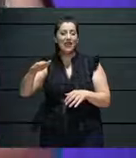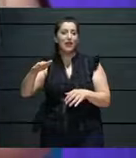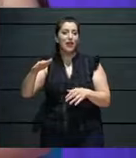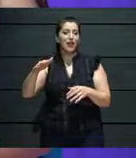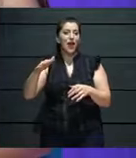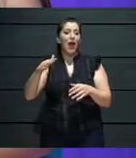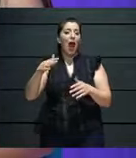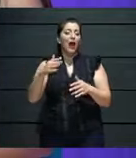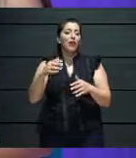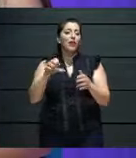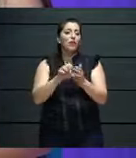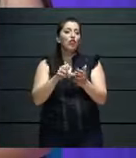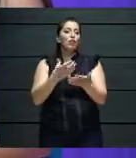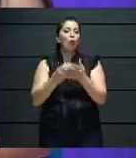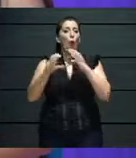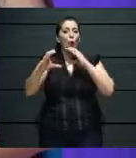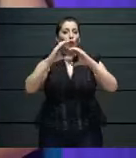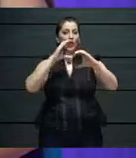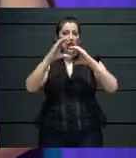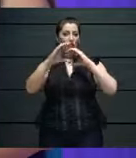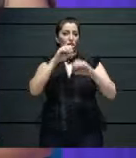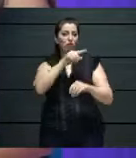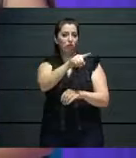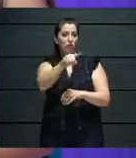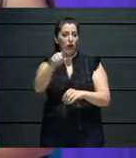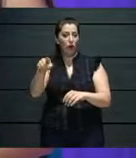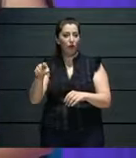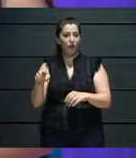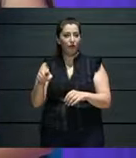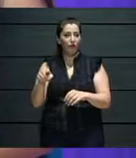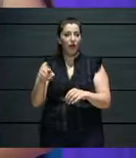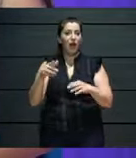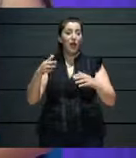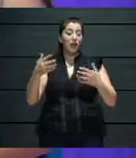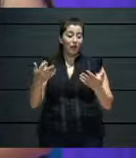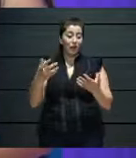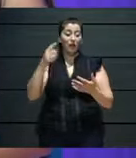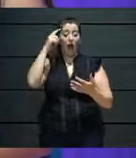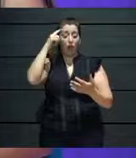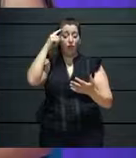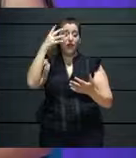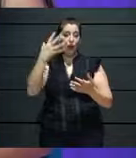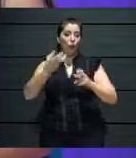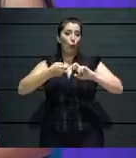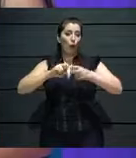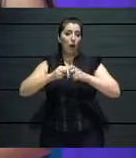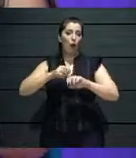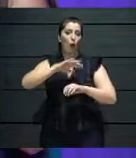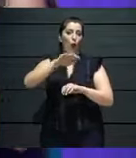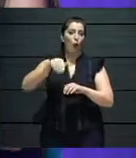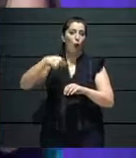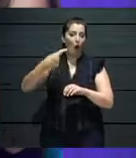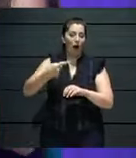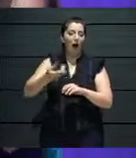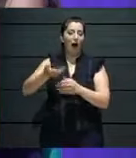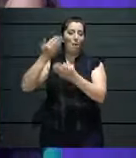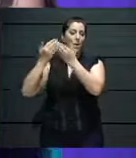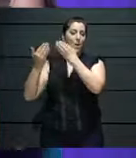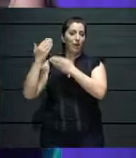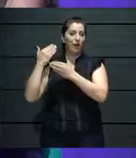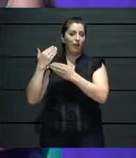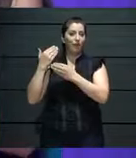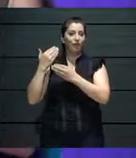difficulties along the way. So, how can we tackle this? How can we keep our